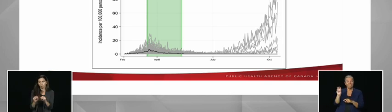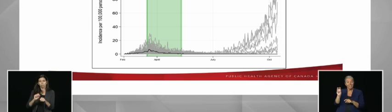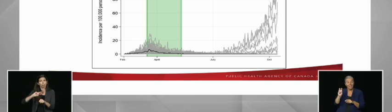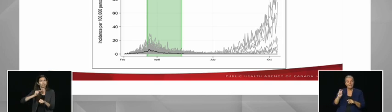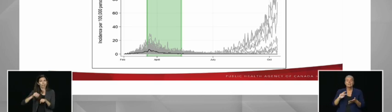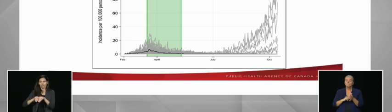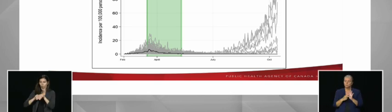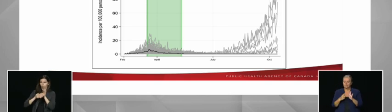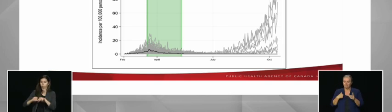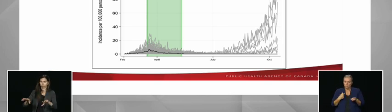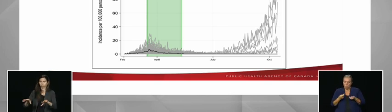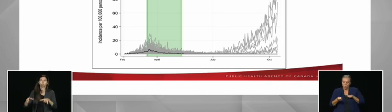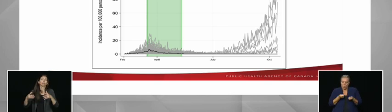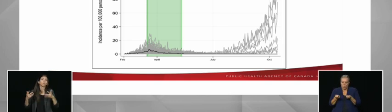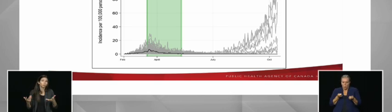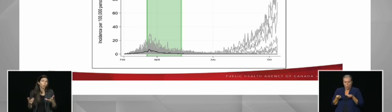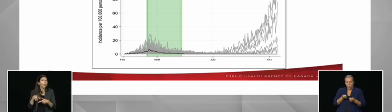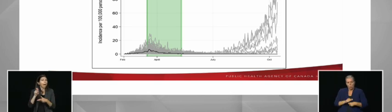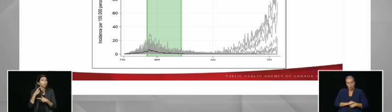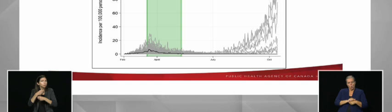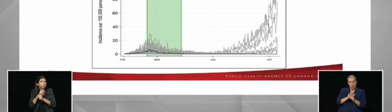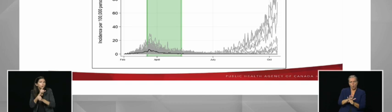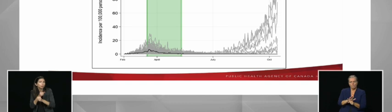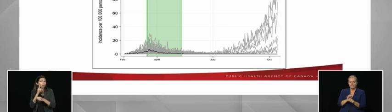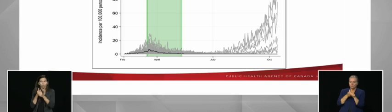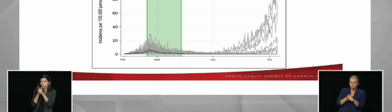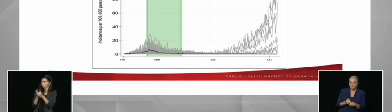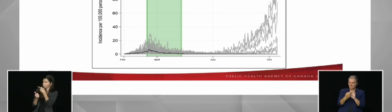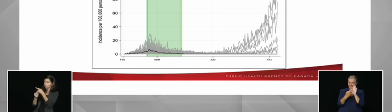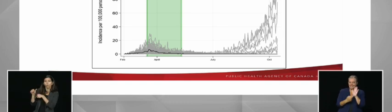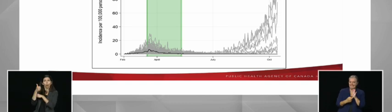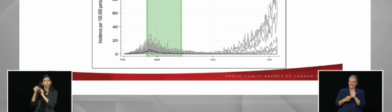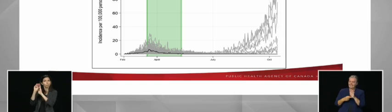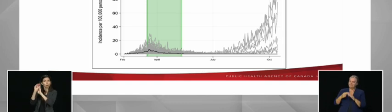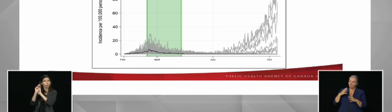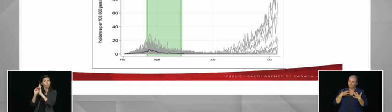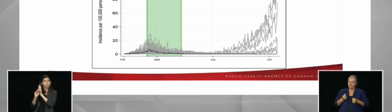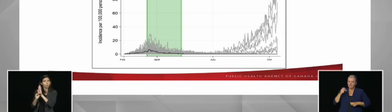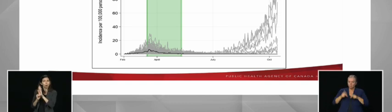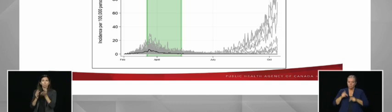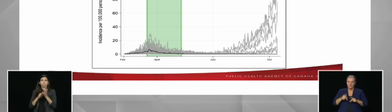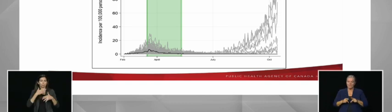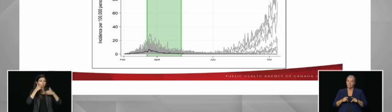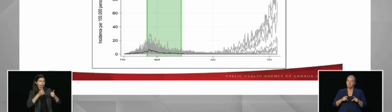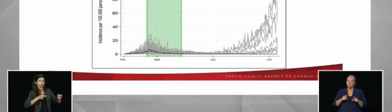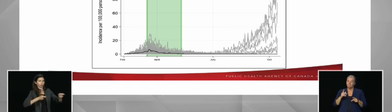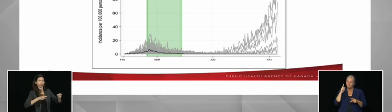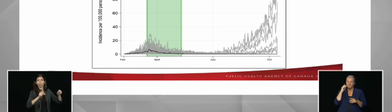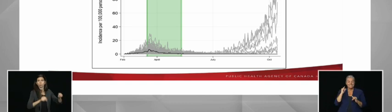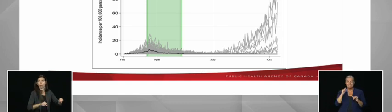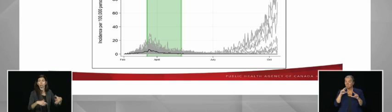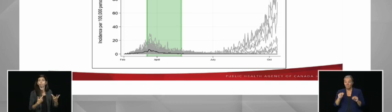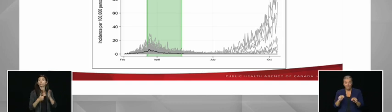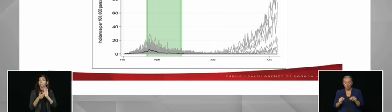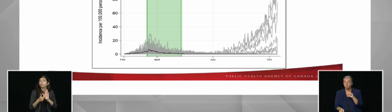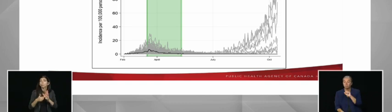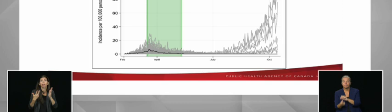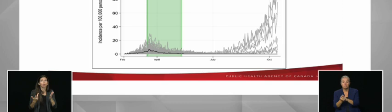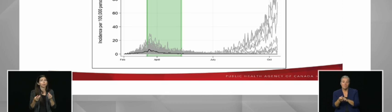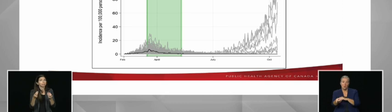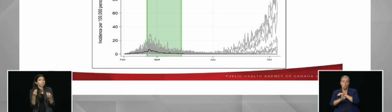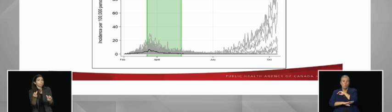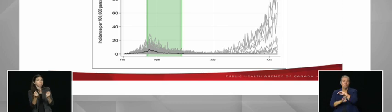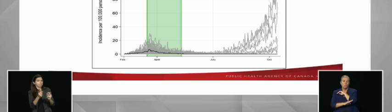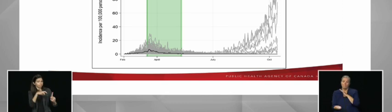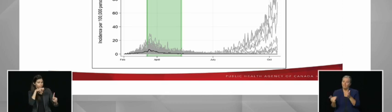to maintain epidemic control. The enhanced public health measures include rapid case detection and timely contact tracing